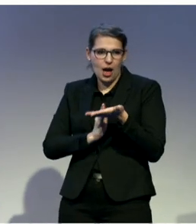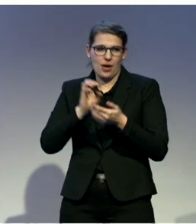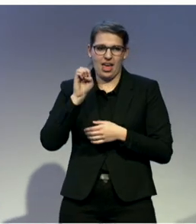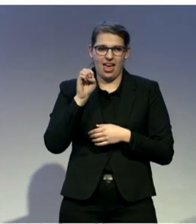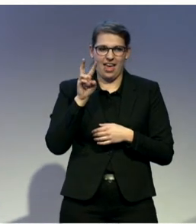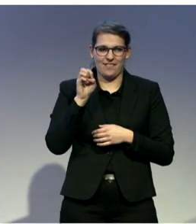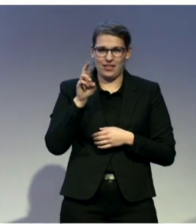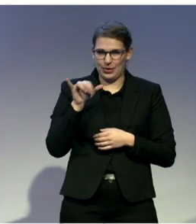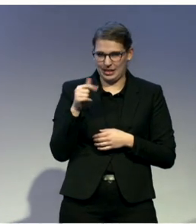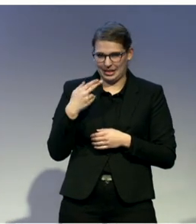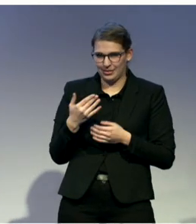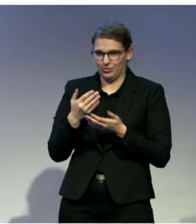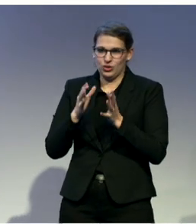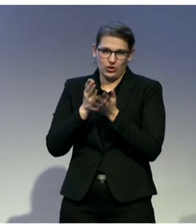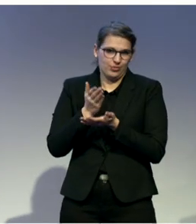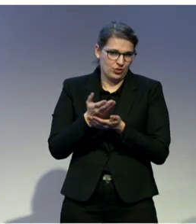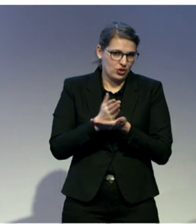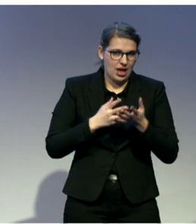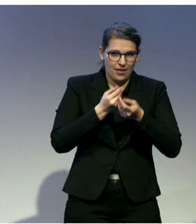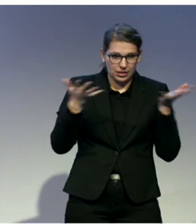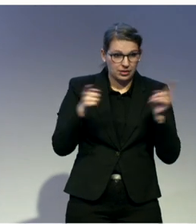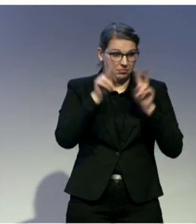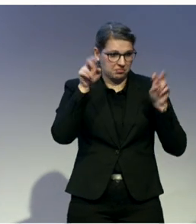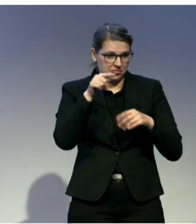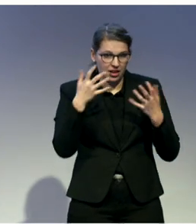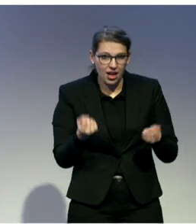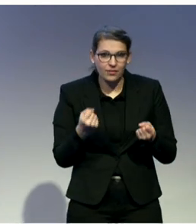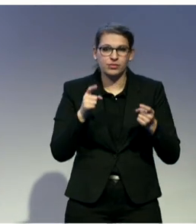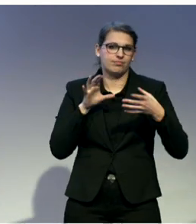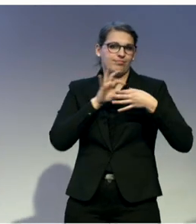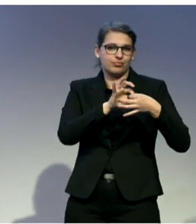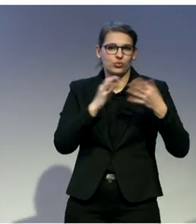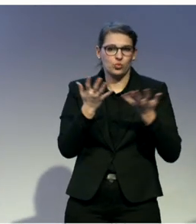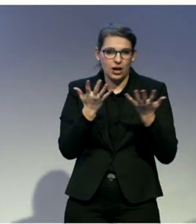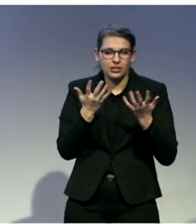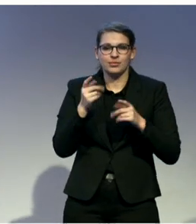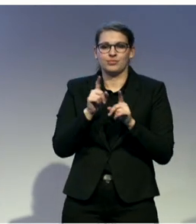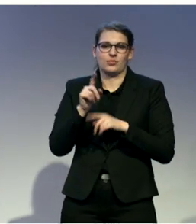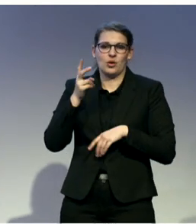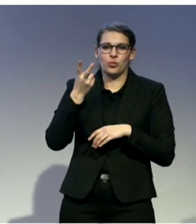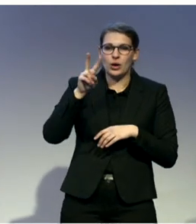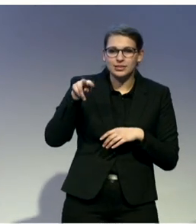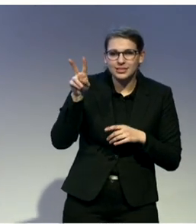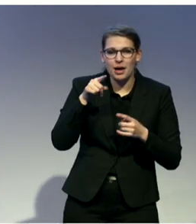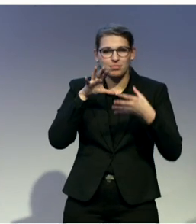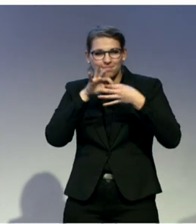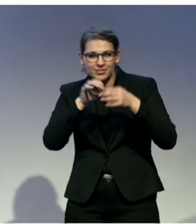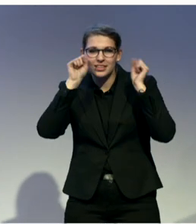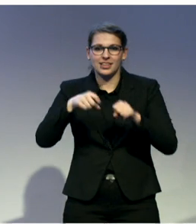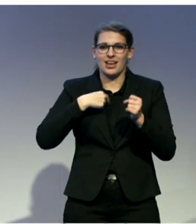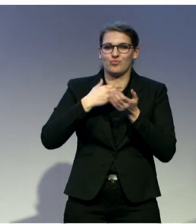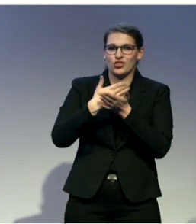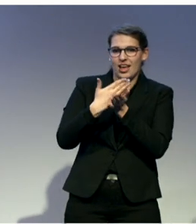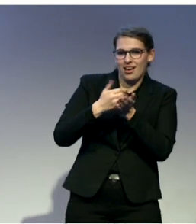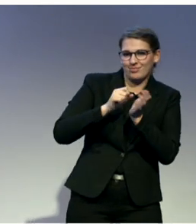over WhatsApp by enabling you to share signs across social media. And we also have a notice board, which is a community engagement